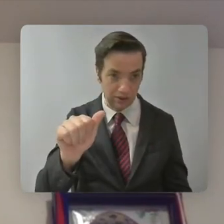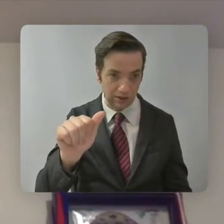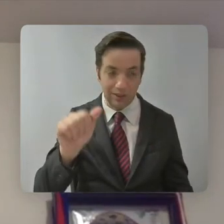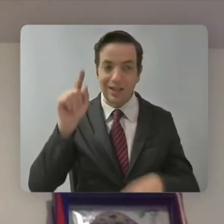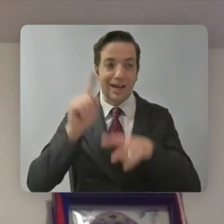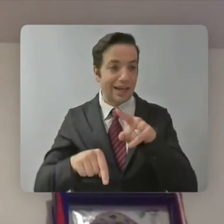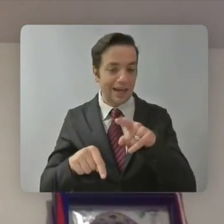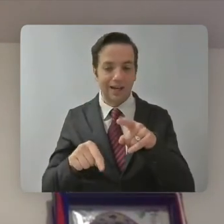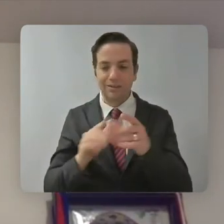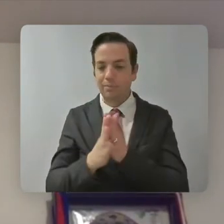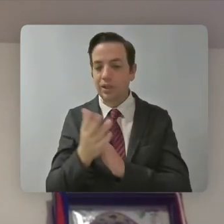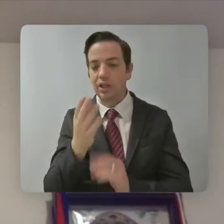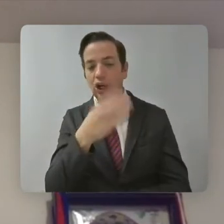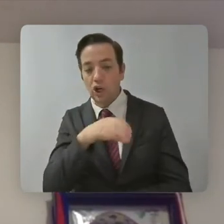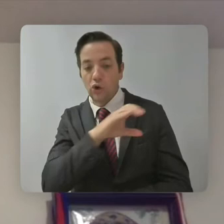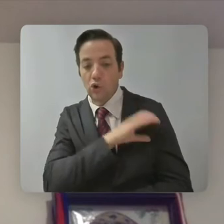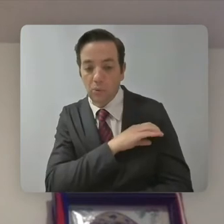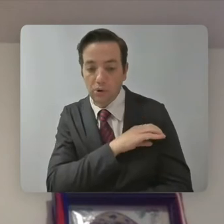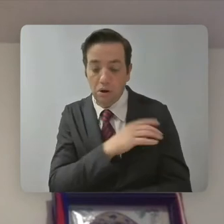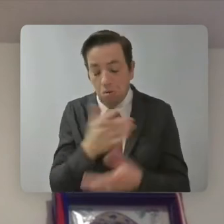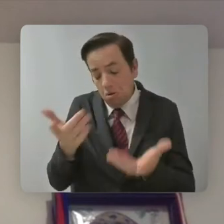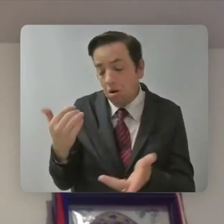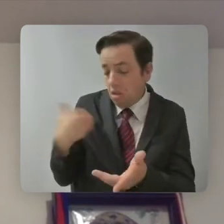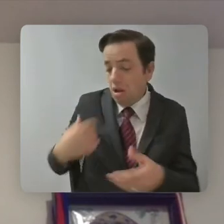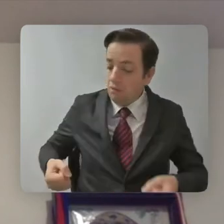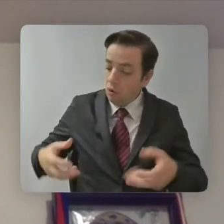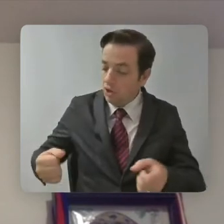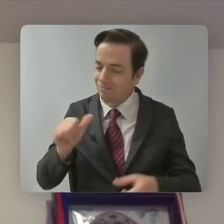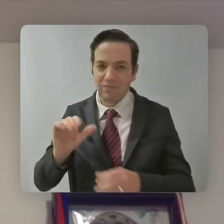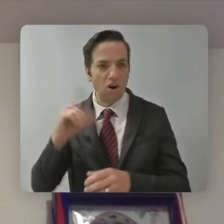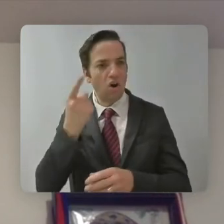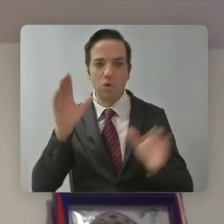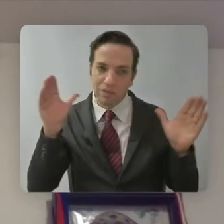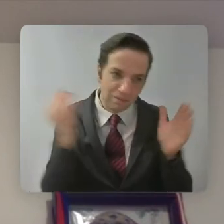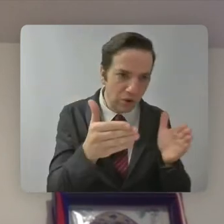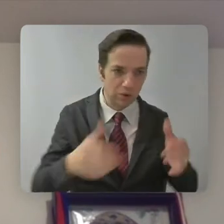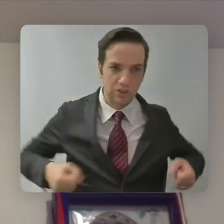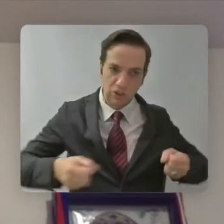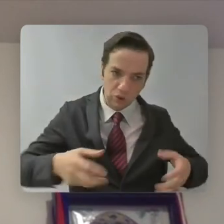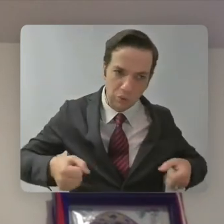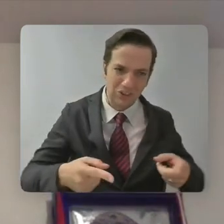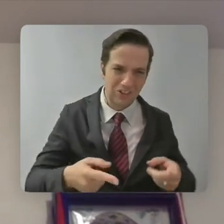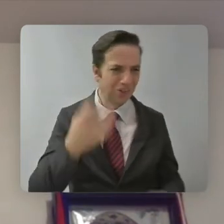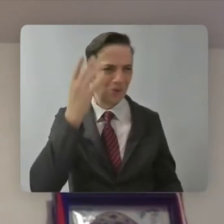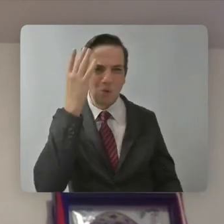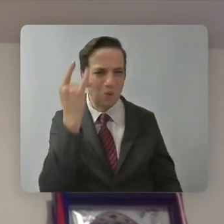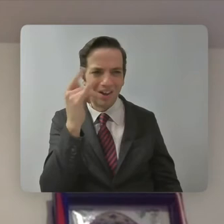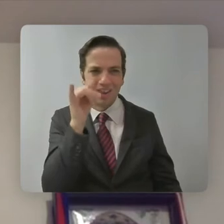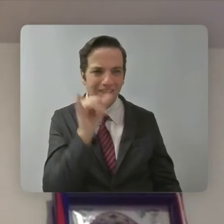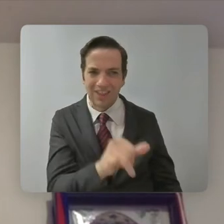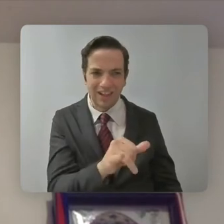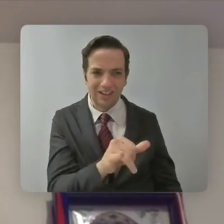that has to be the determining factor to why I'm getting a job or not getting a job and